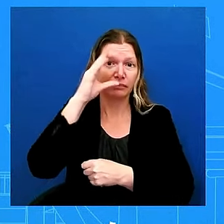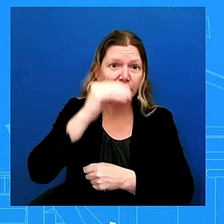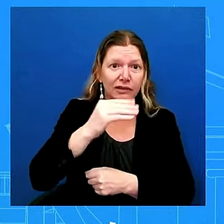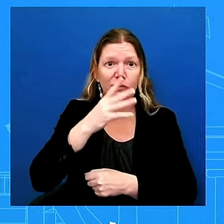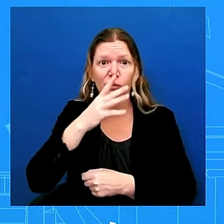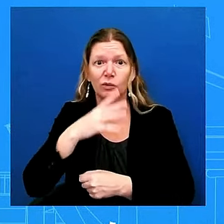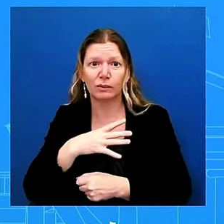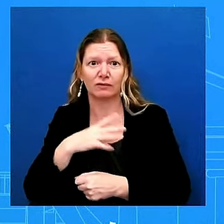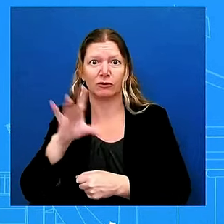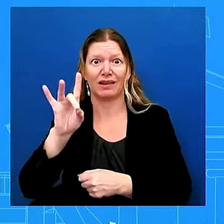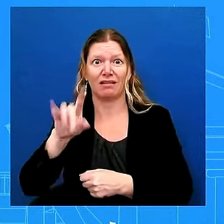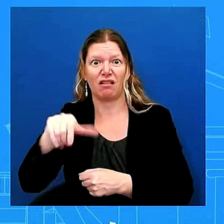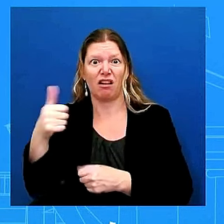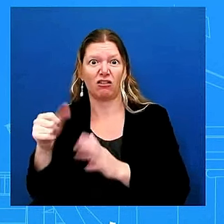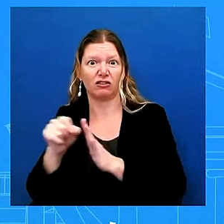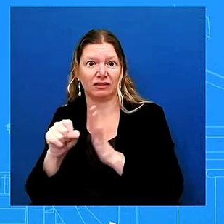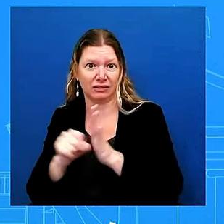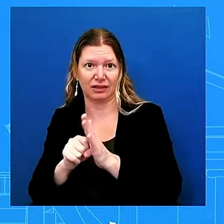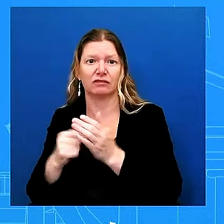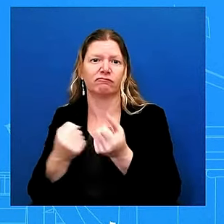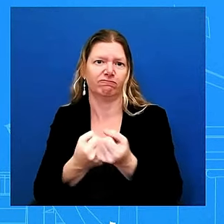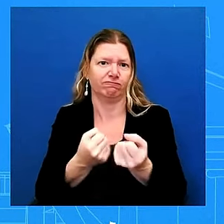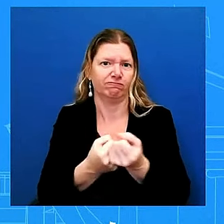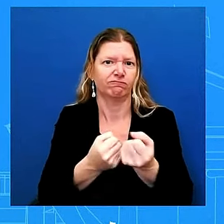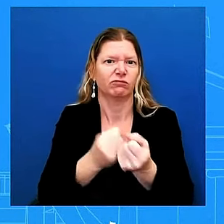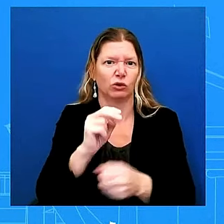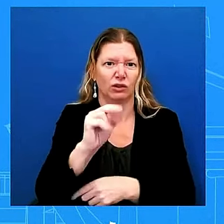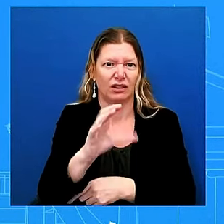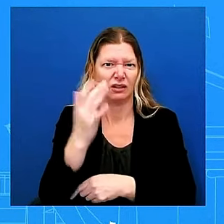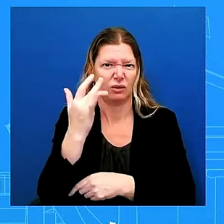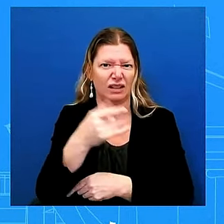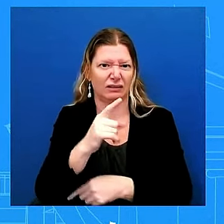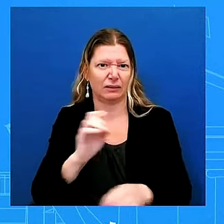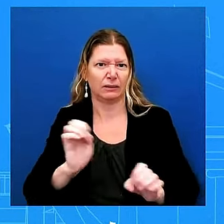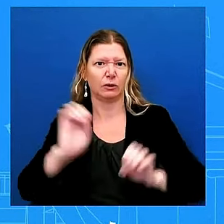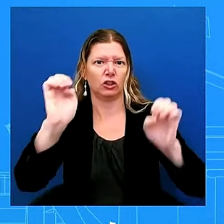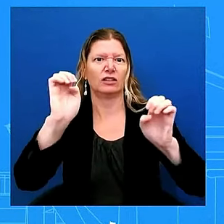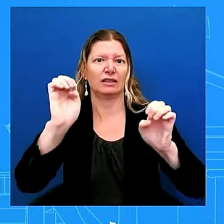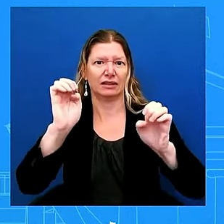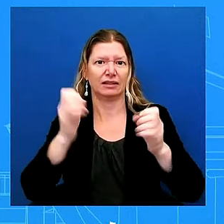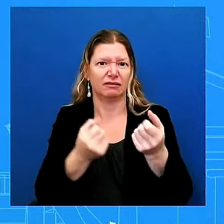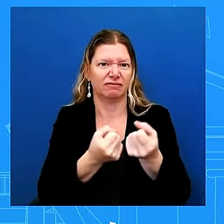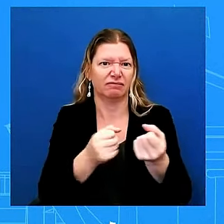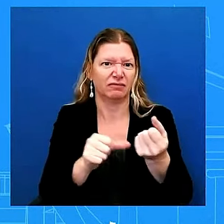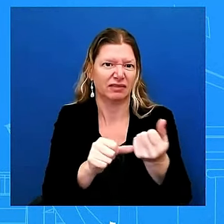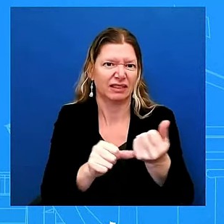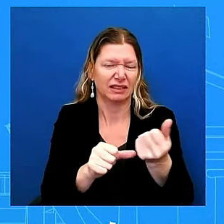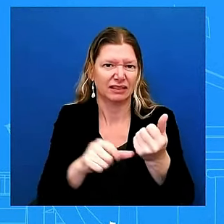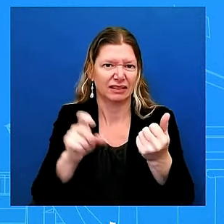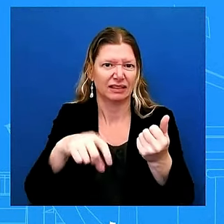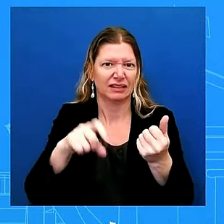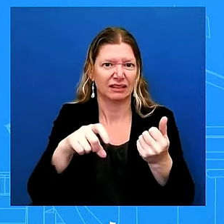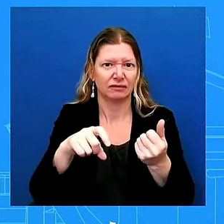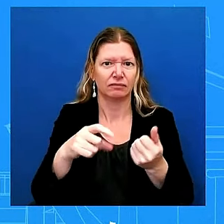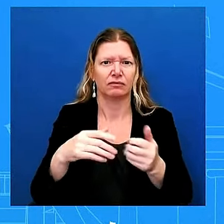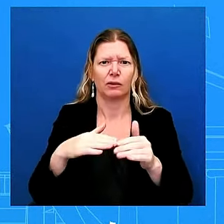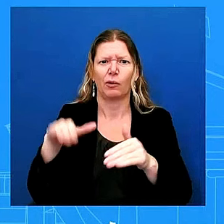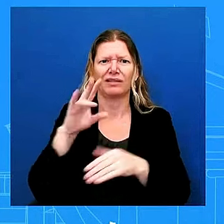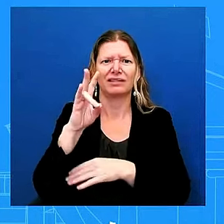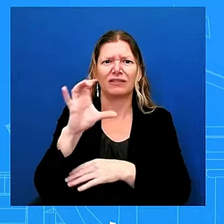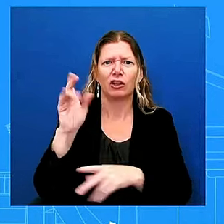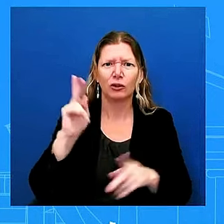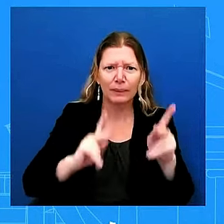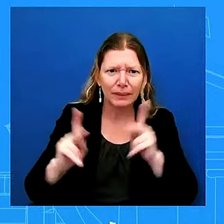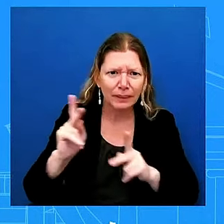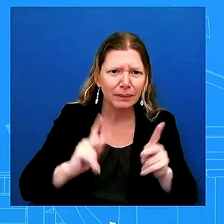with more than 700 personnel helicopters a cargo plane and rescue vehicles to help with road clearance provision